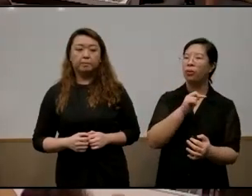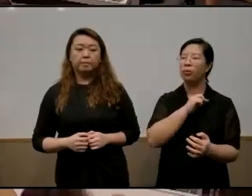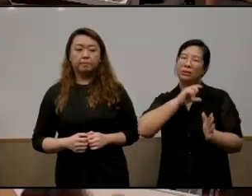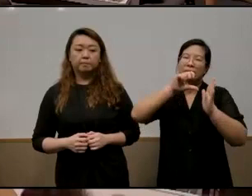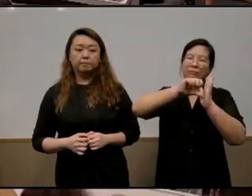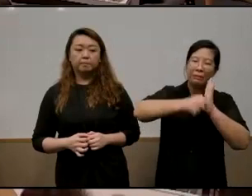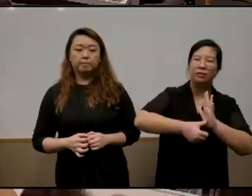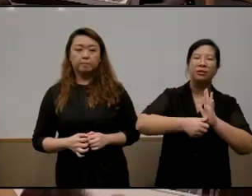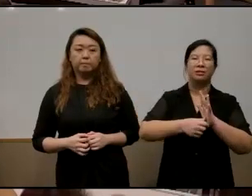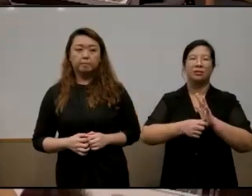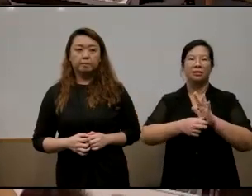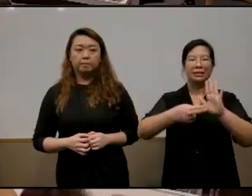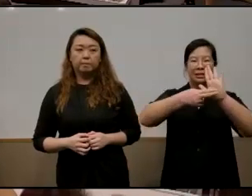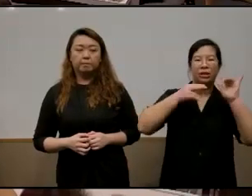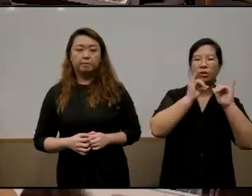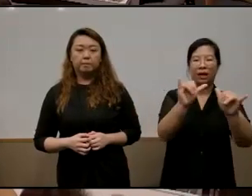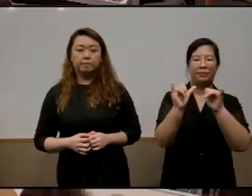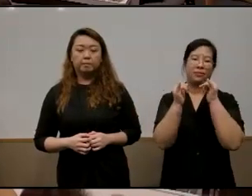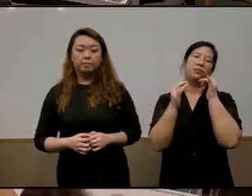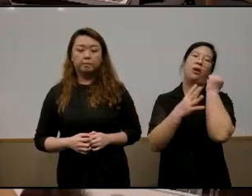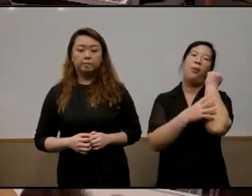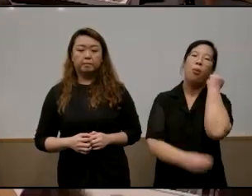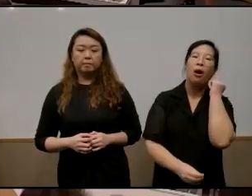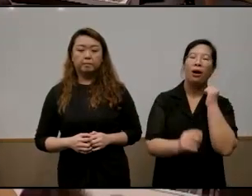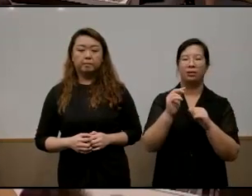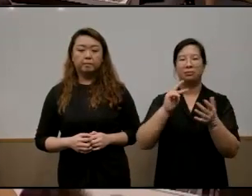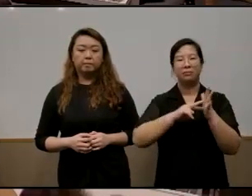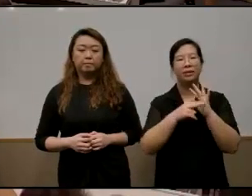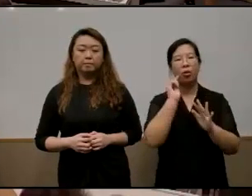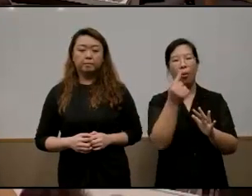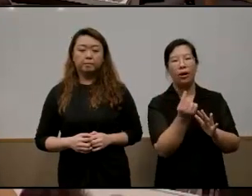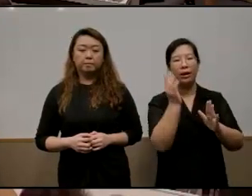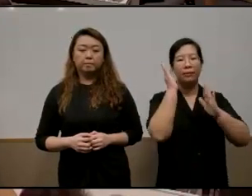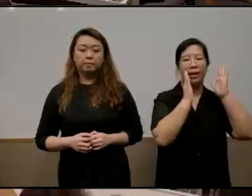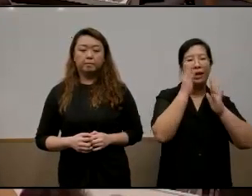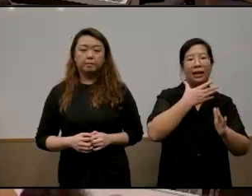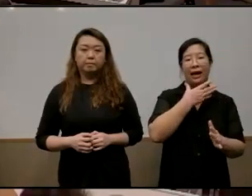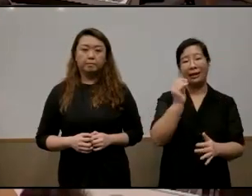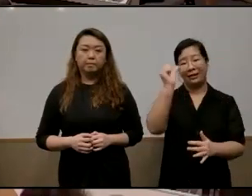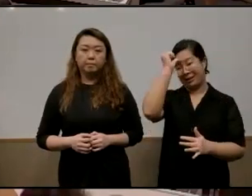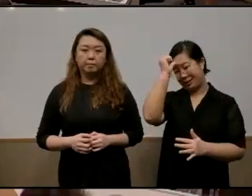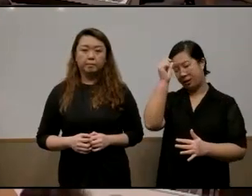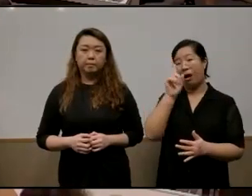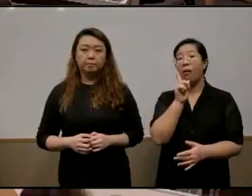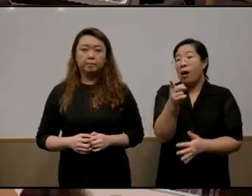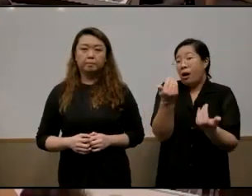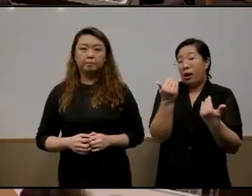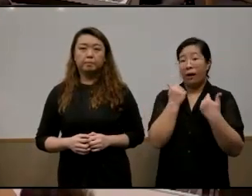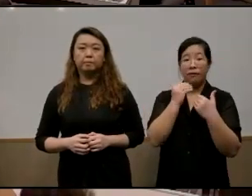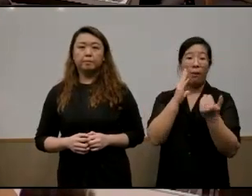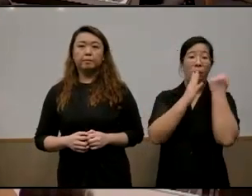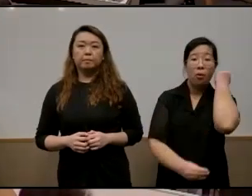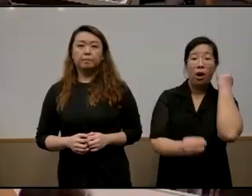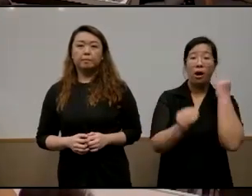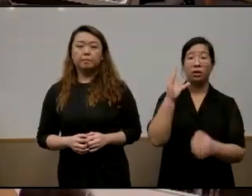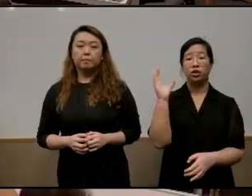the stereotypes of poor people are only the malays and the indians you know but there are poor chinese